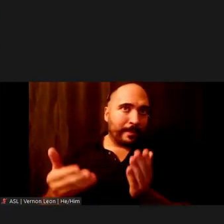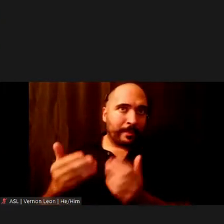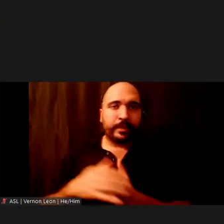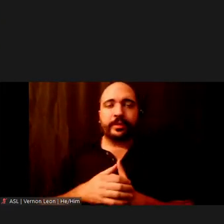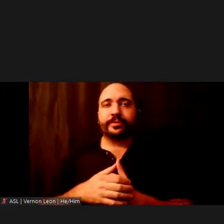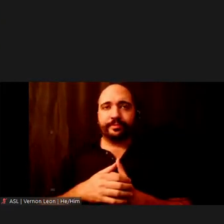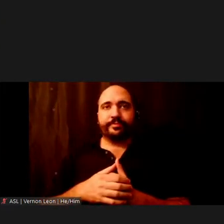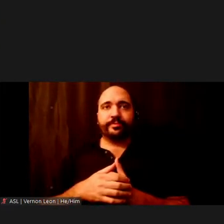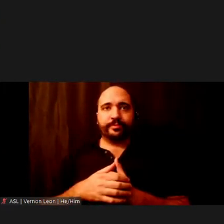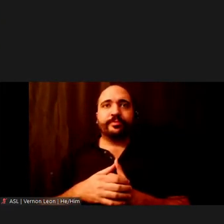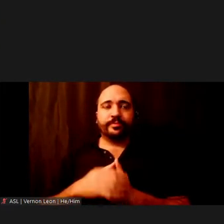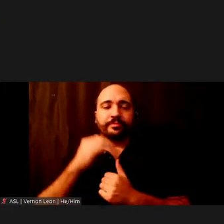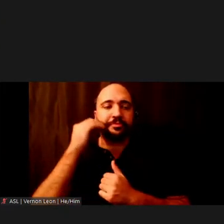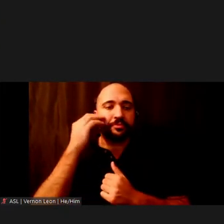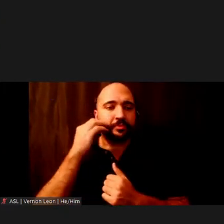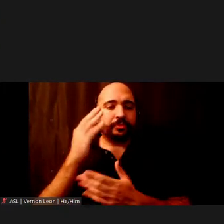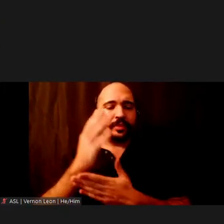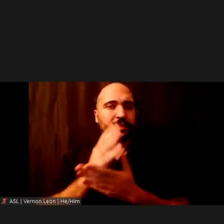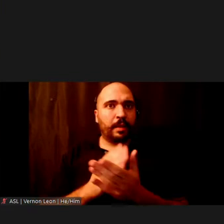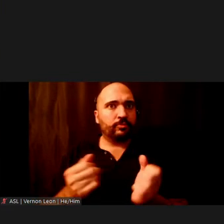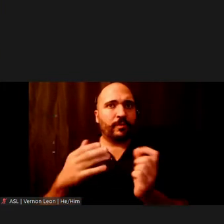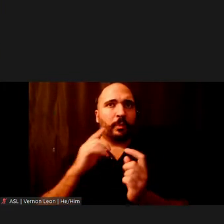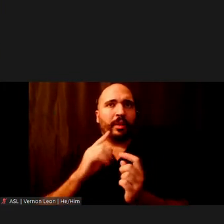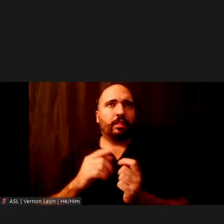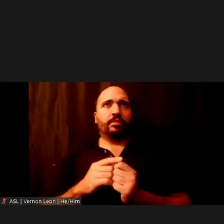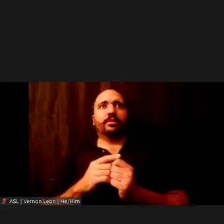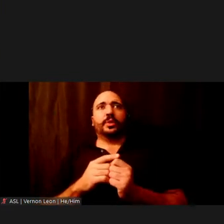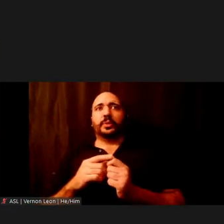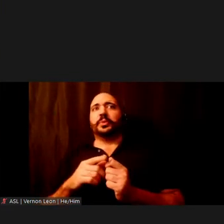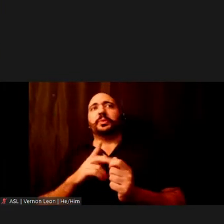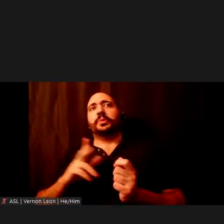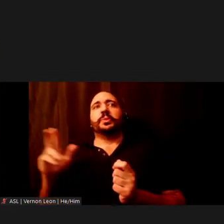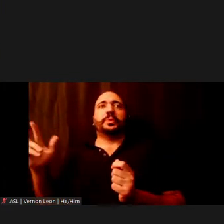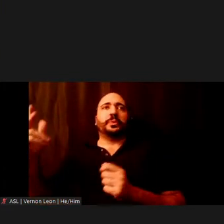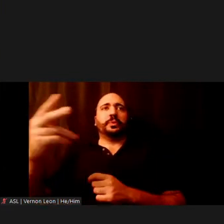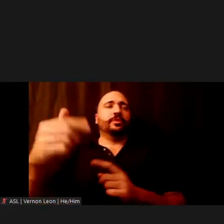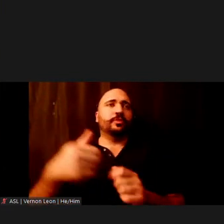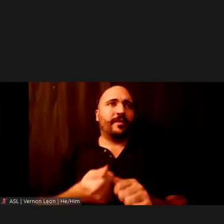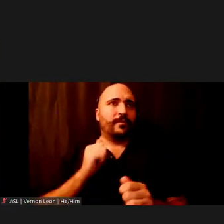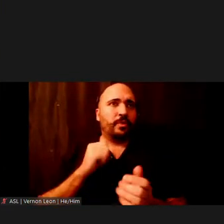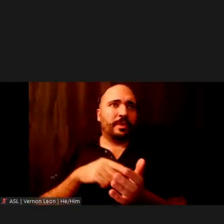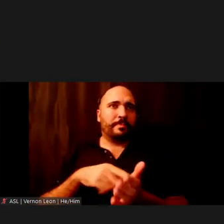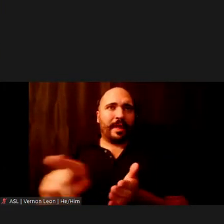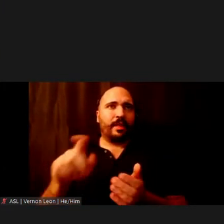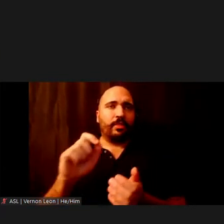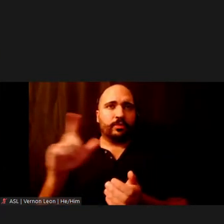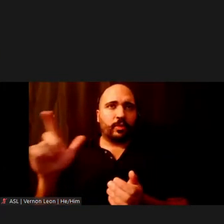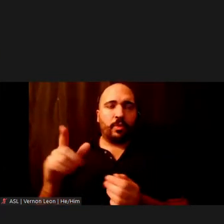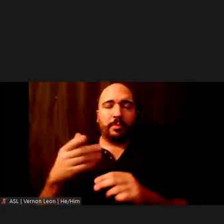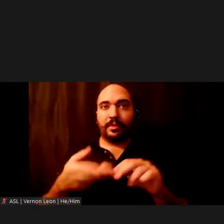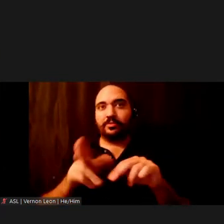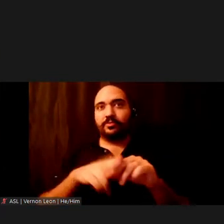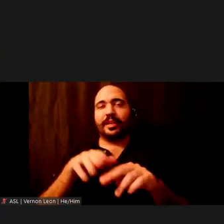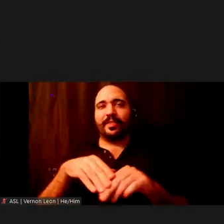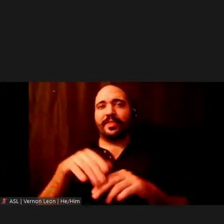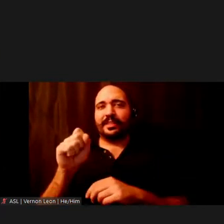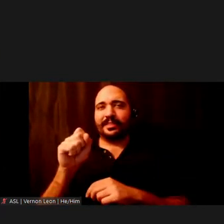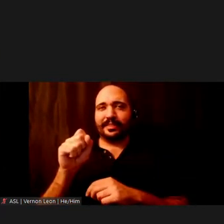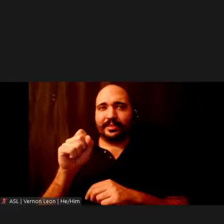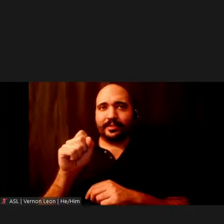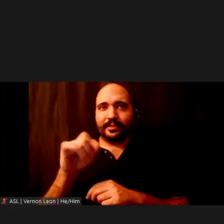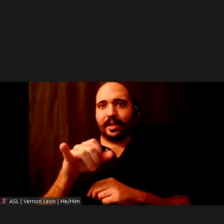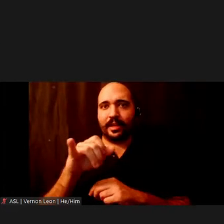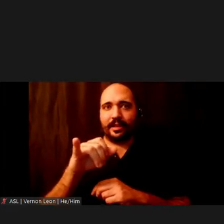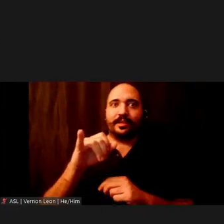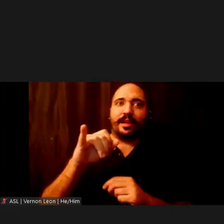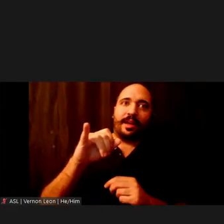Preliminary modeling shows some of these drivers will change routes to avoid or pay lower tolls, with traffic potentially increasing on the Staten Island Expressway and parts of I-95